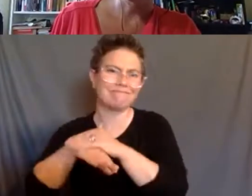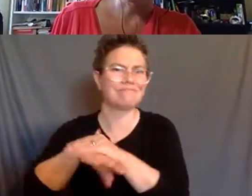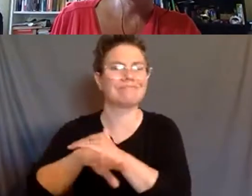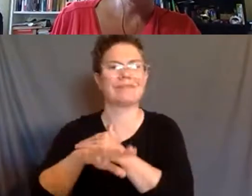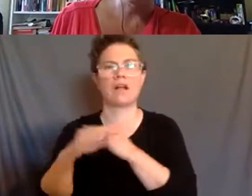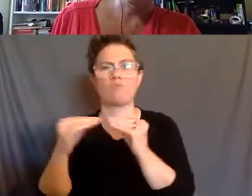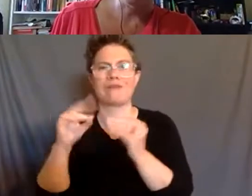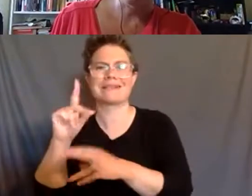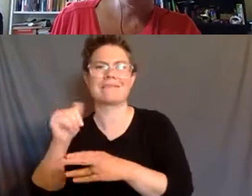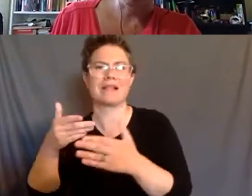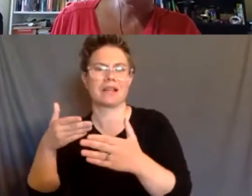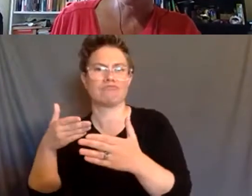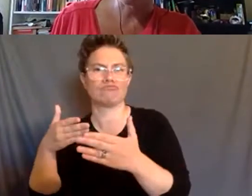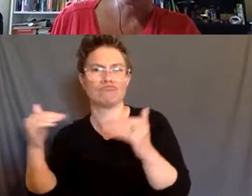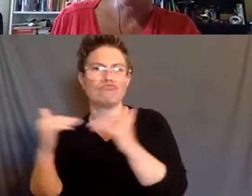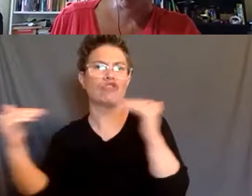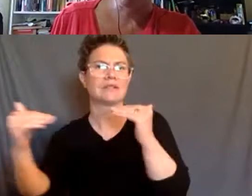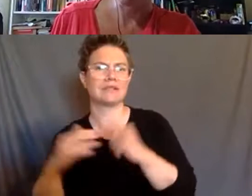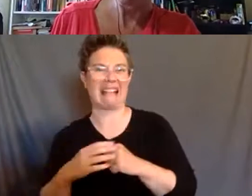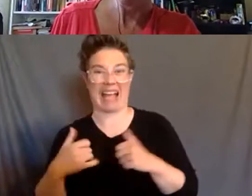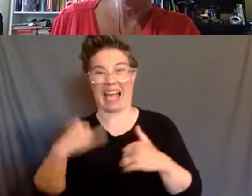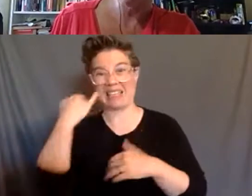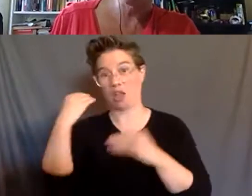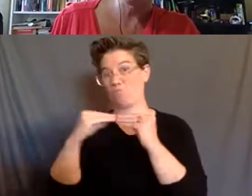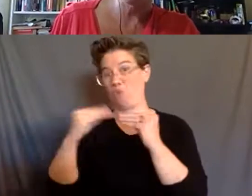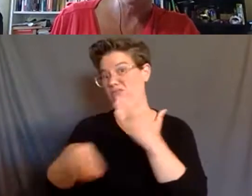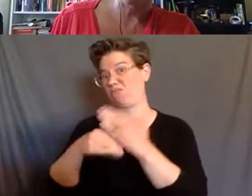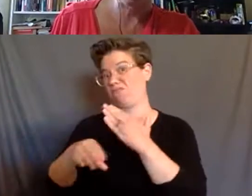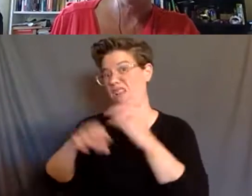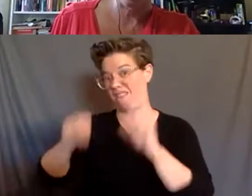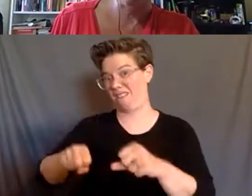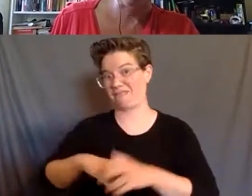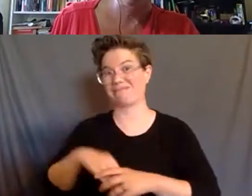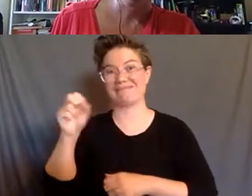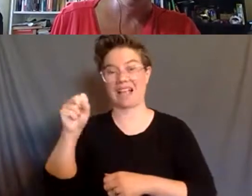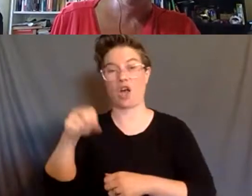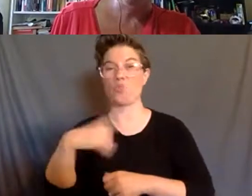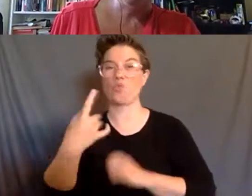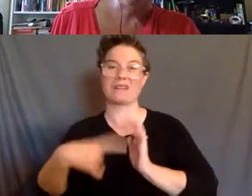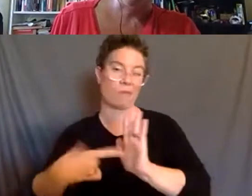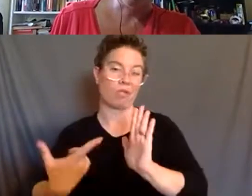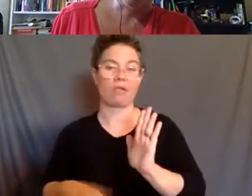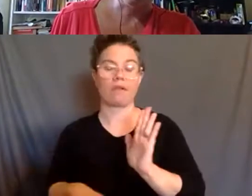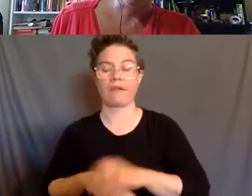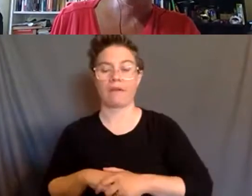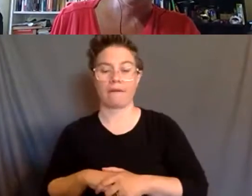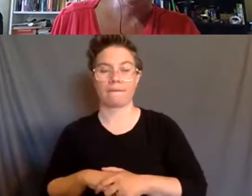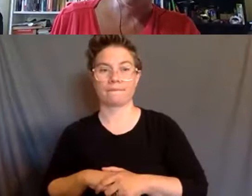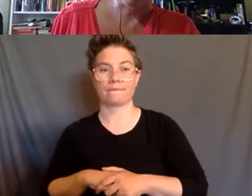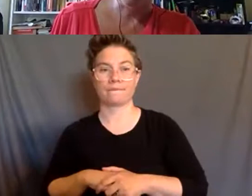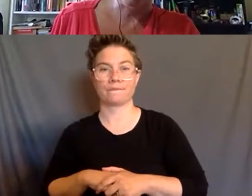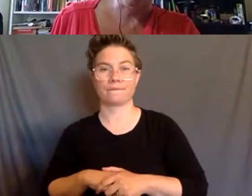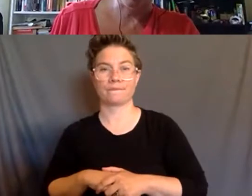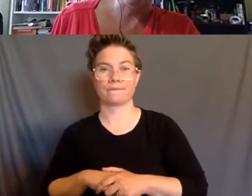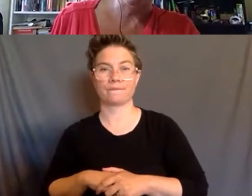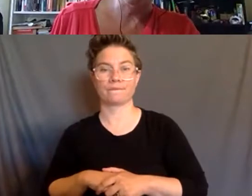I still think there could be much, much, much more. And just as one example, if people, I really don't